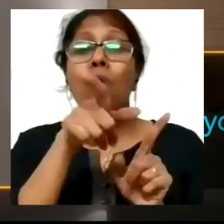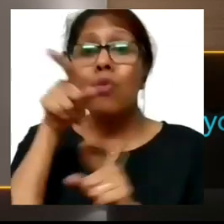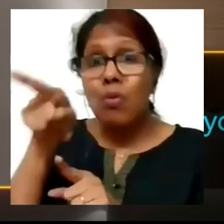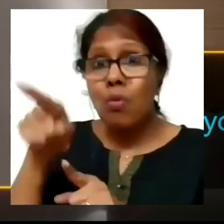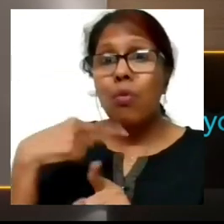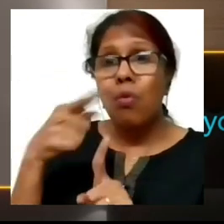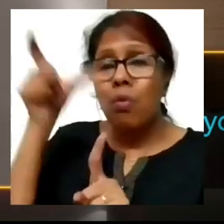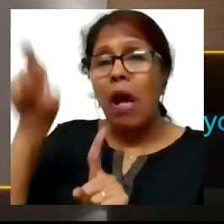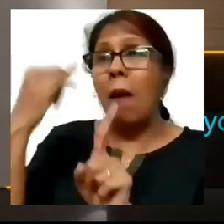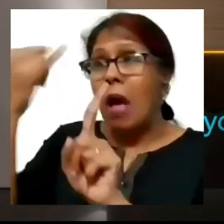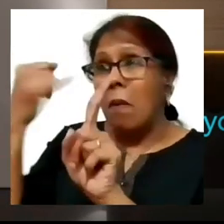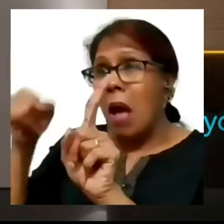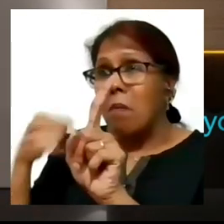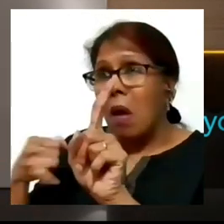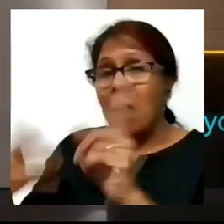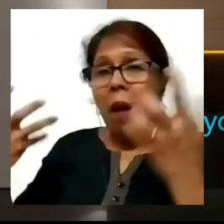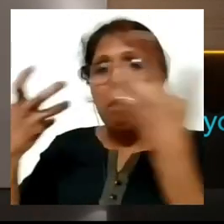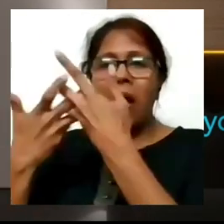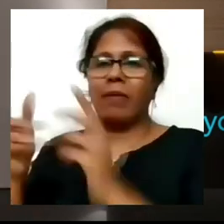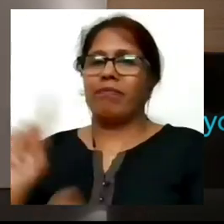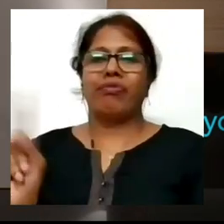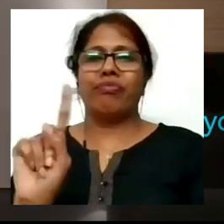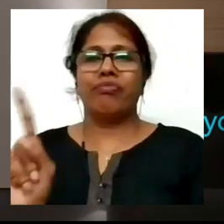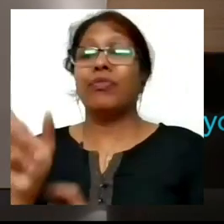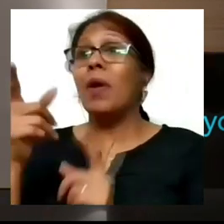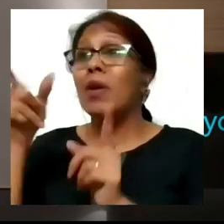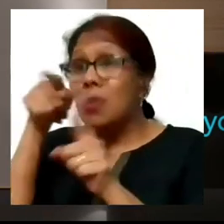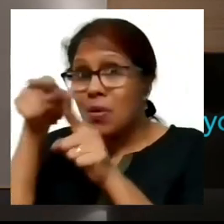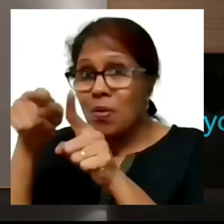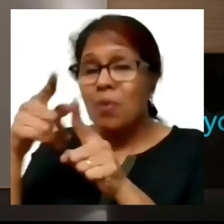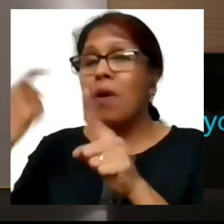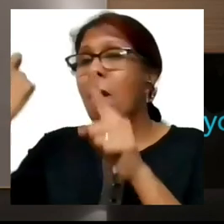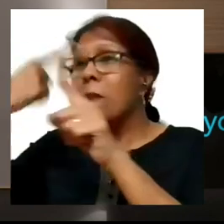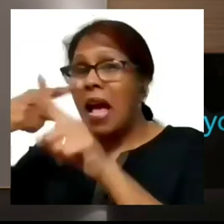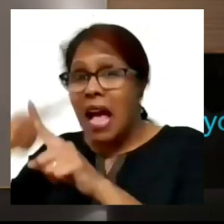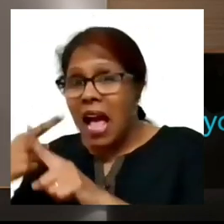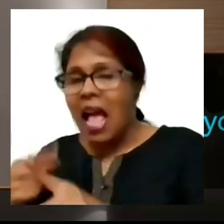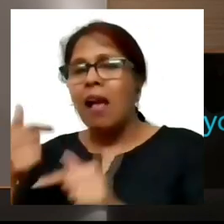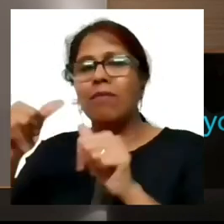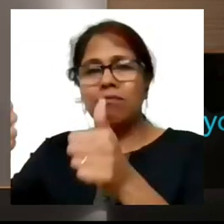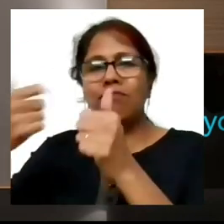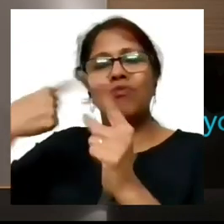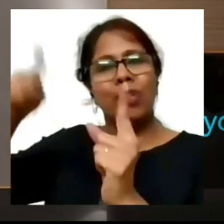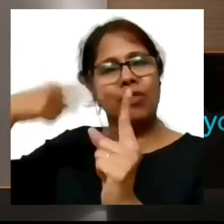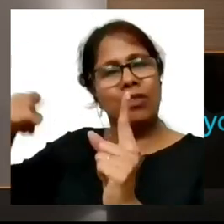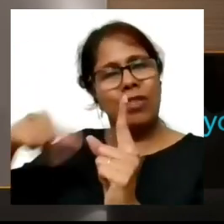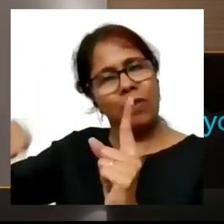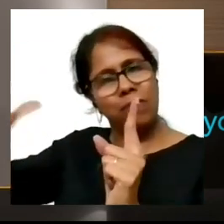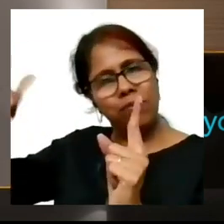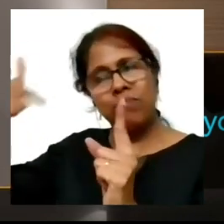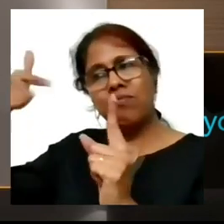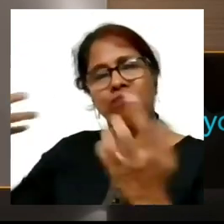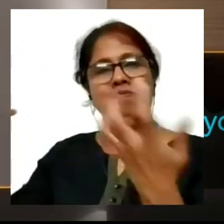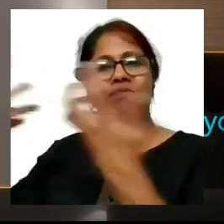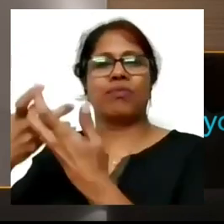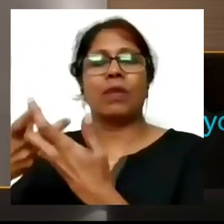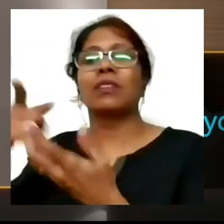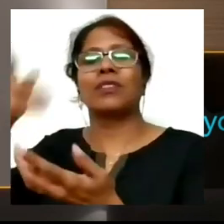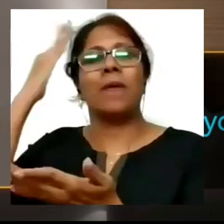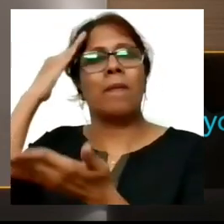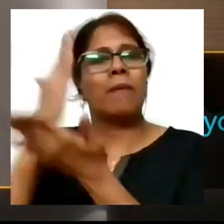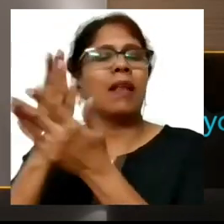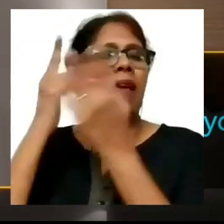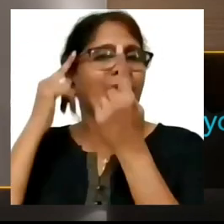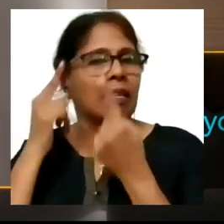with you you are actually about the things that are right with you nurture your abilities nurture your talents and if you start believing in yourself if you start